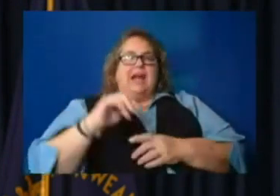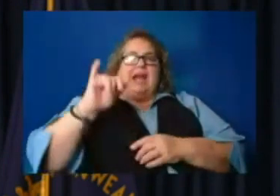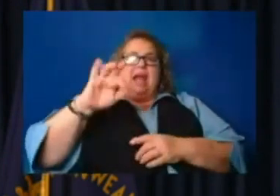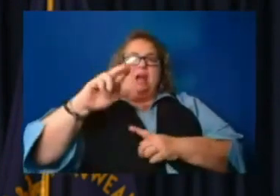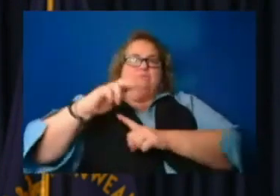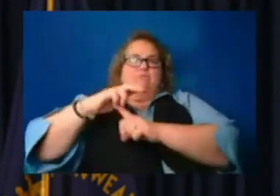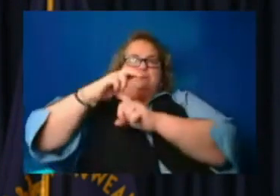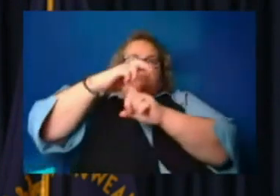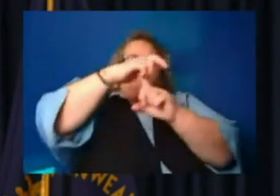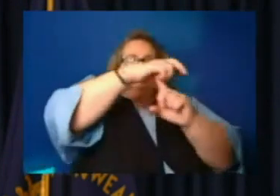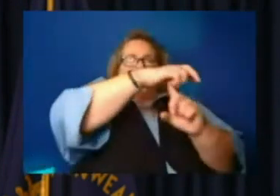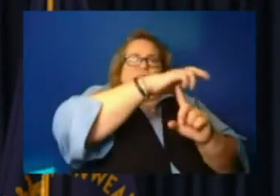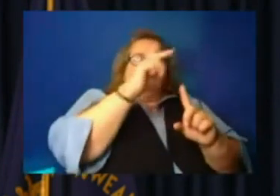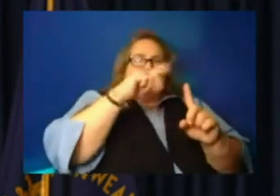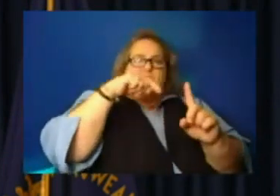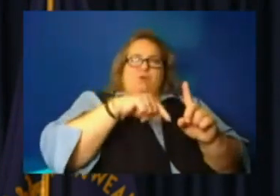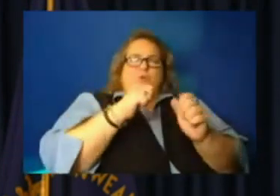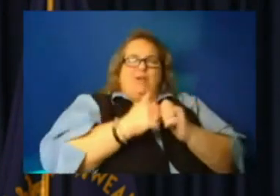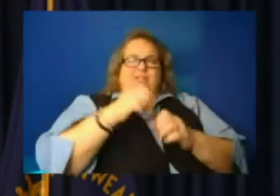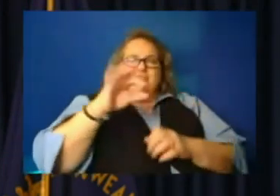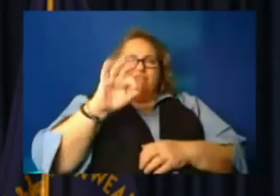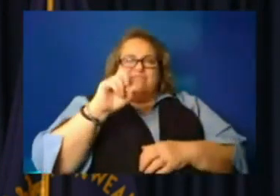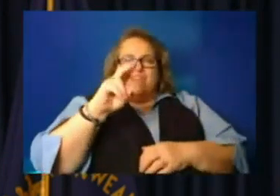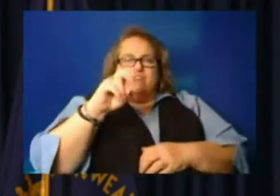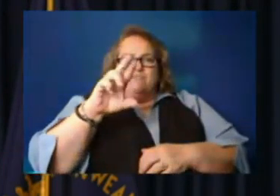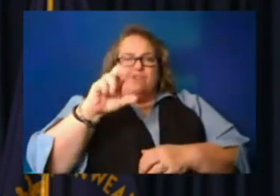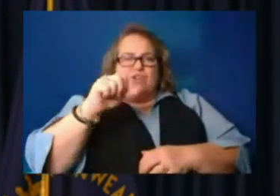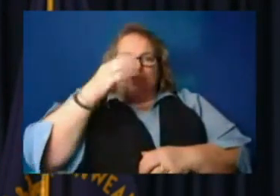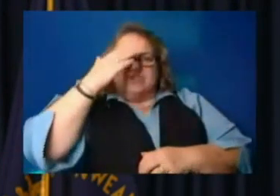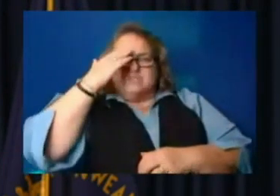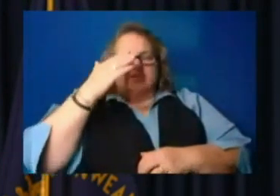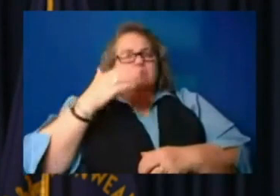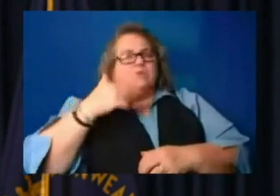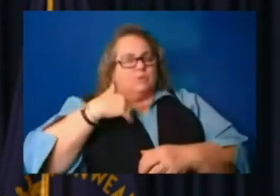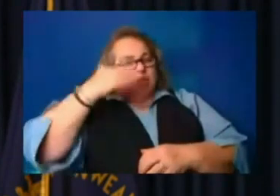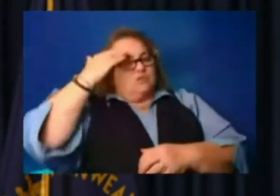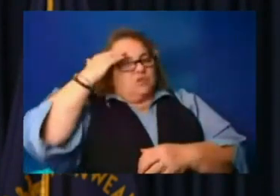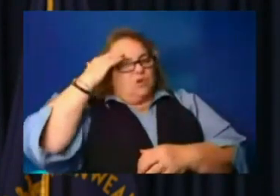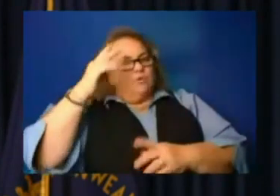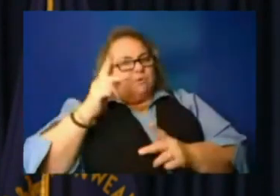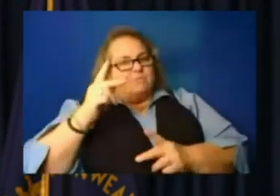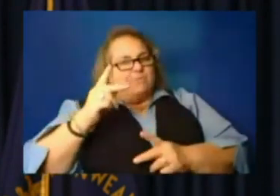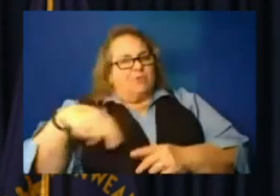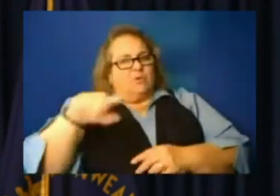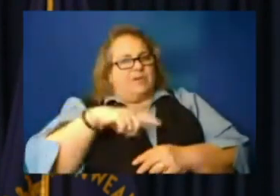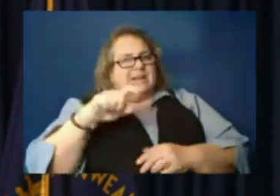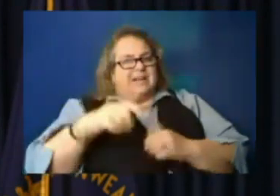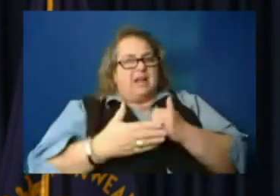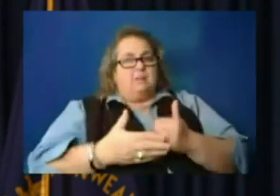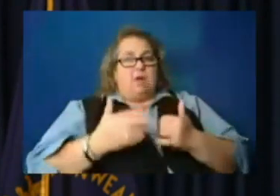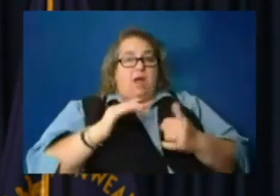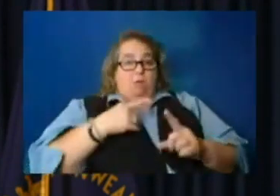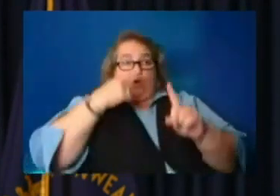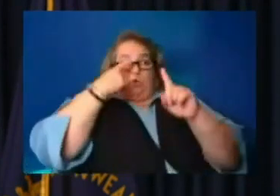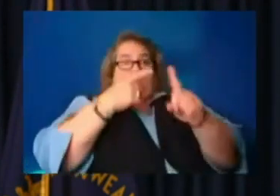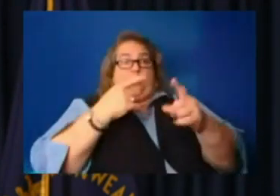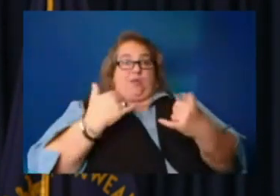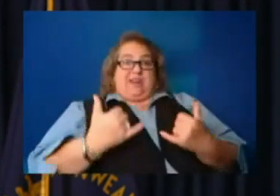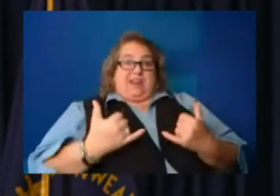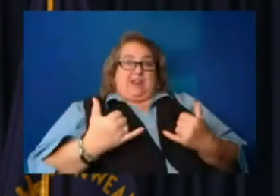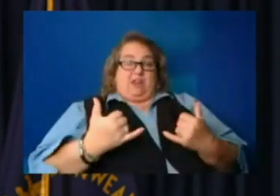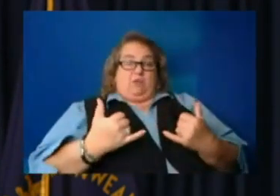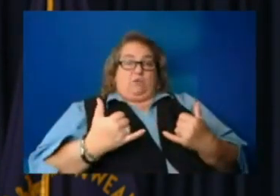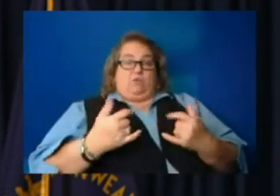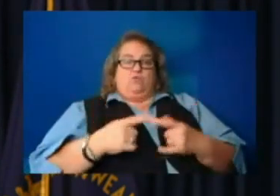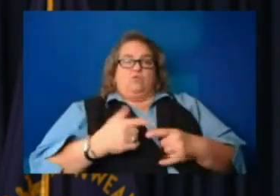yesterday shows you just where we are. So our goal right now is to have mental health, uh, resources